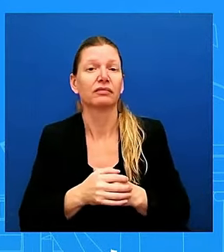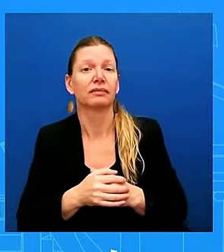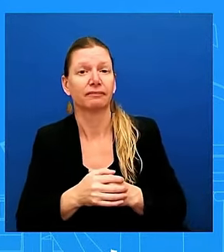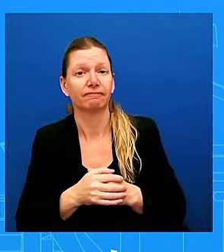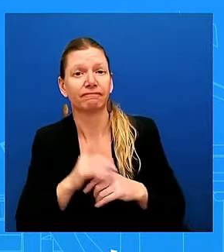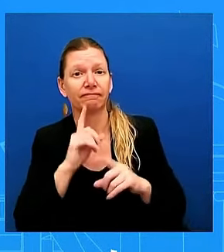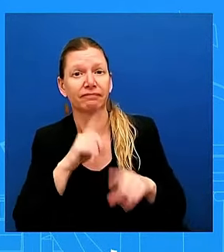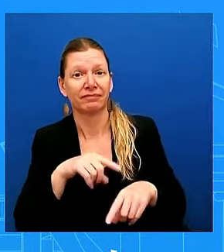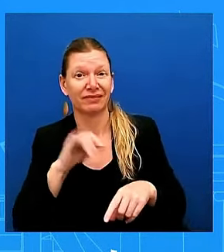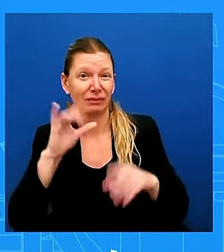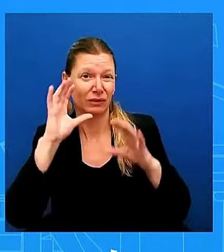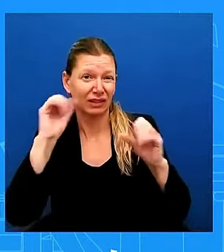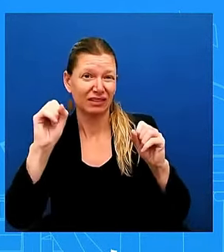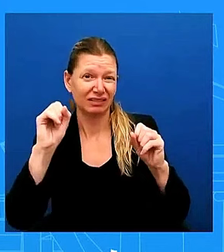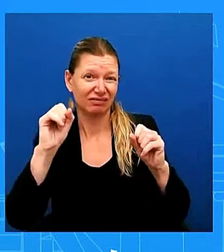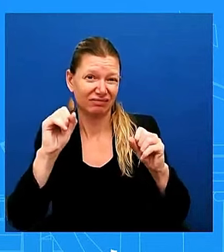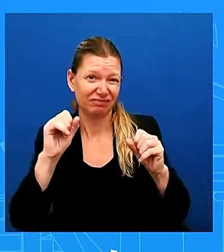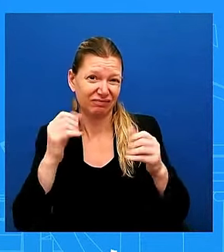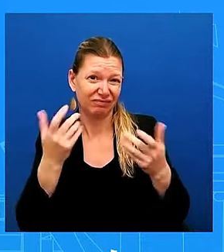And honestly,